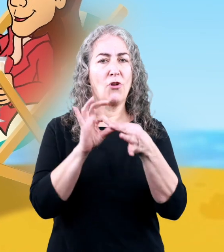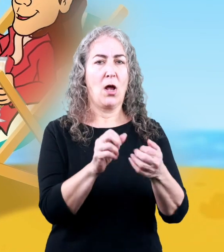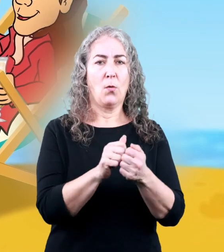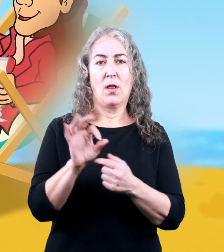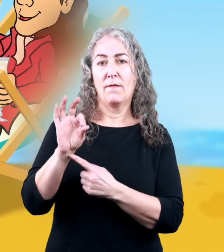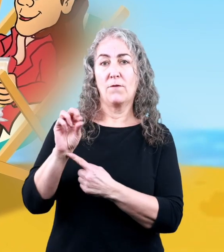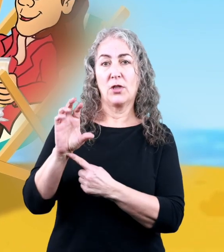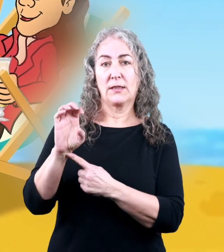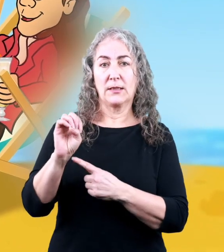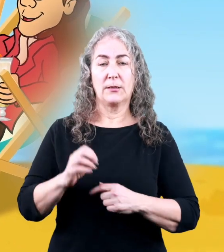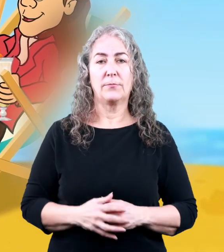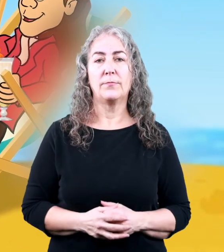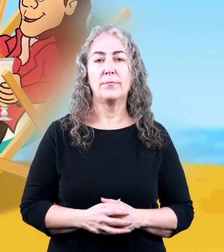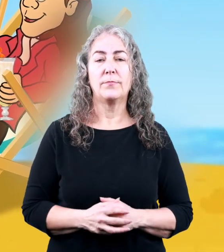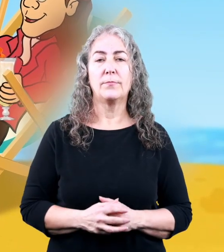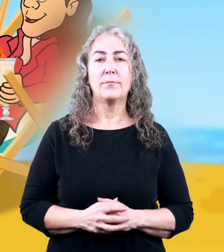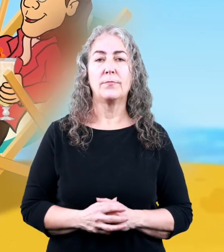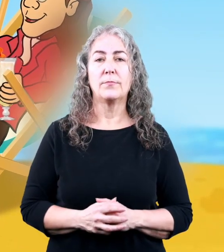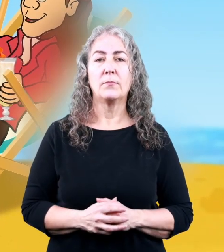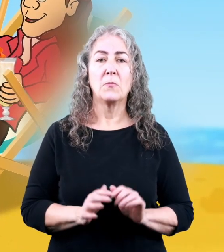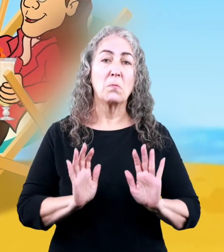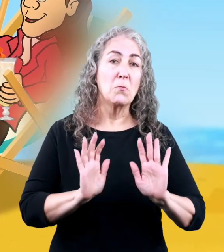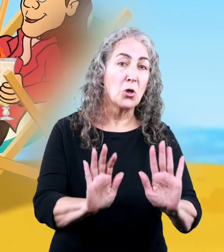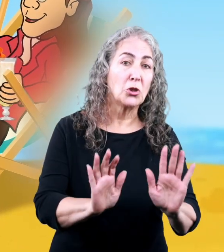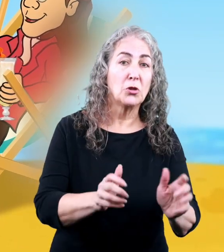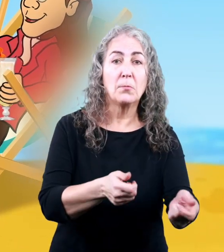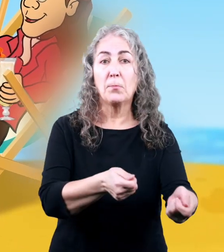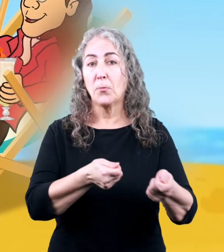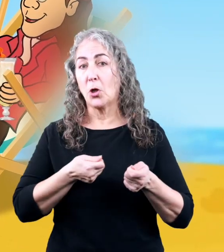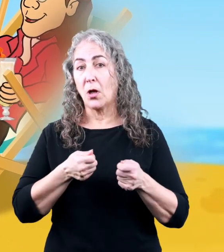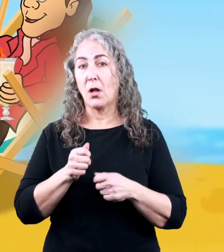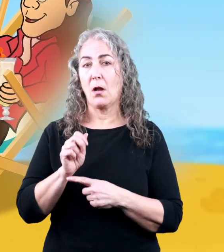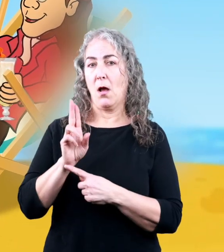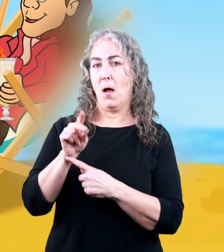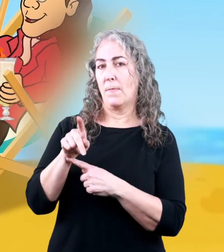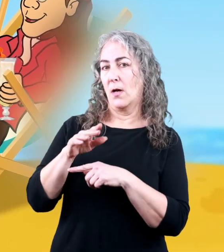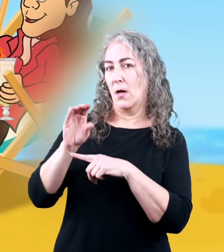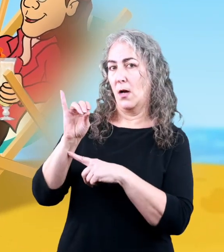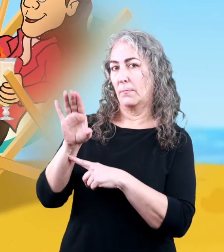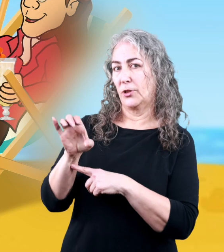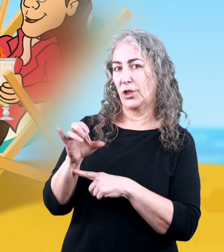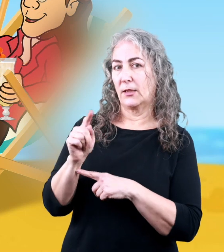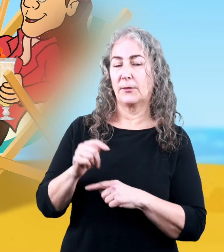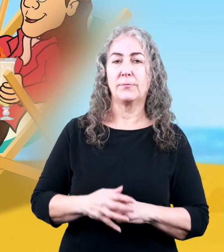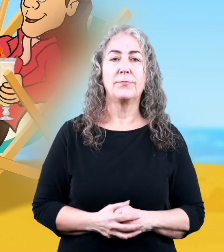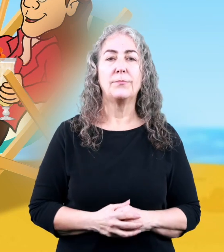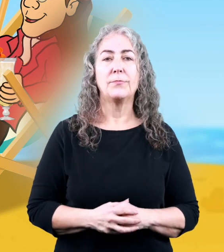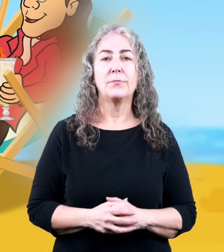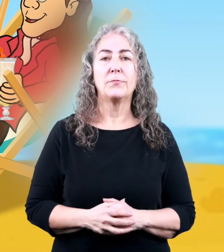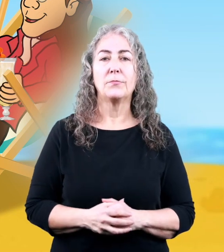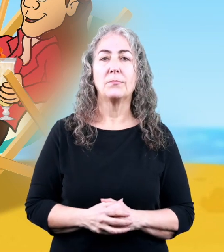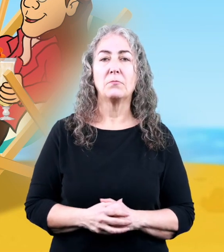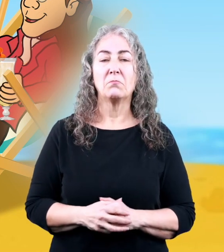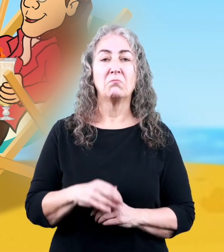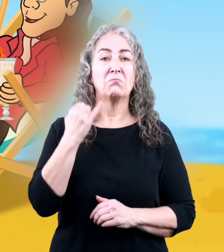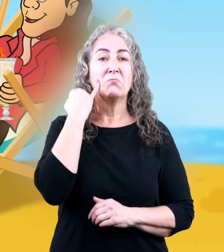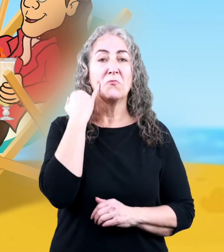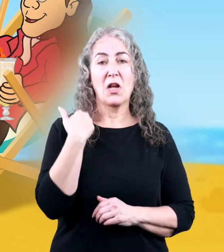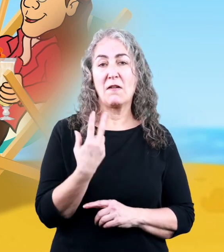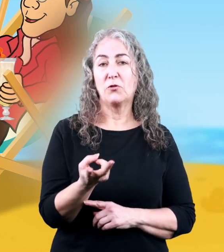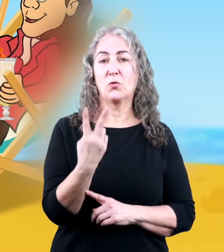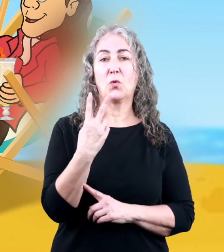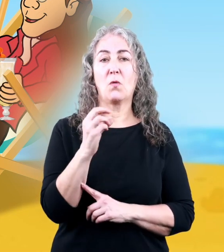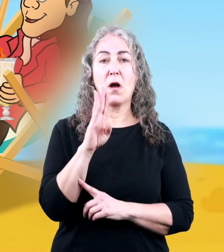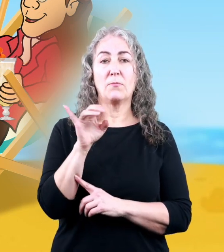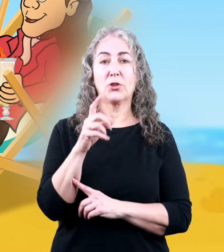and is related to the force, or push and pull, upon an object. If